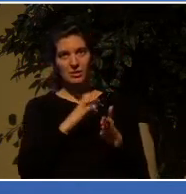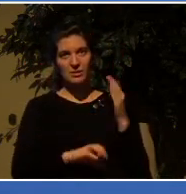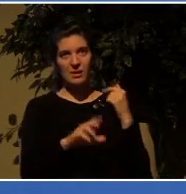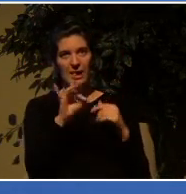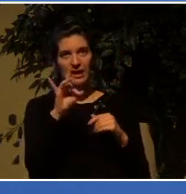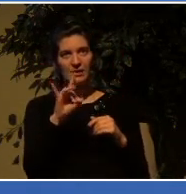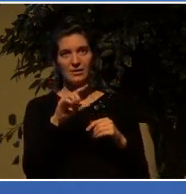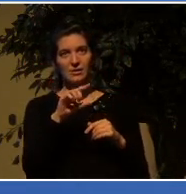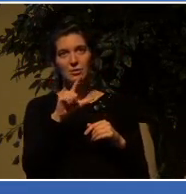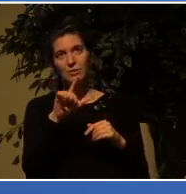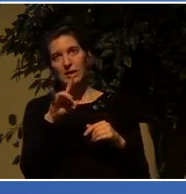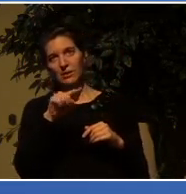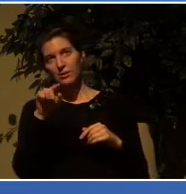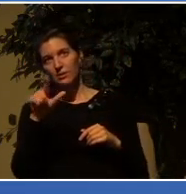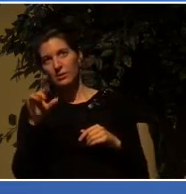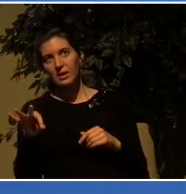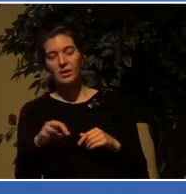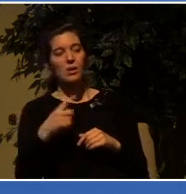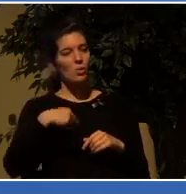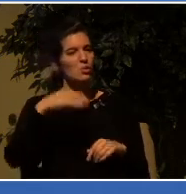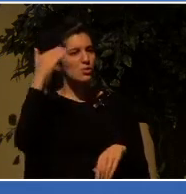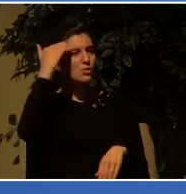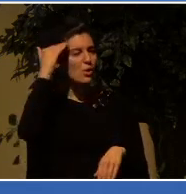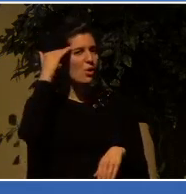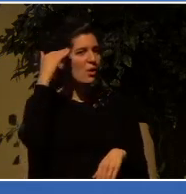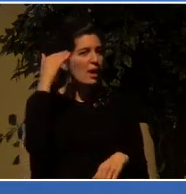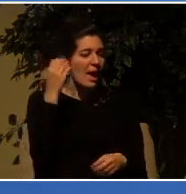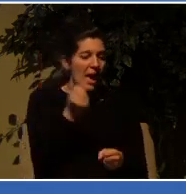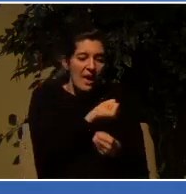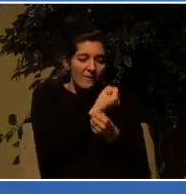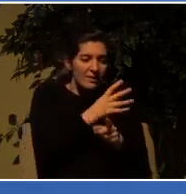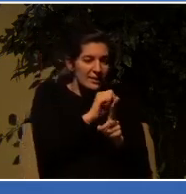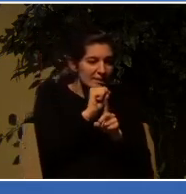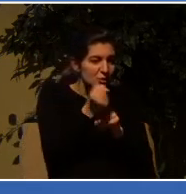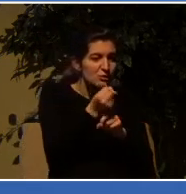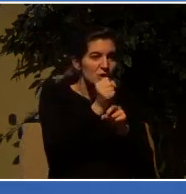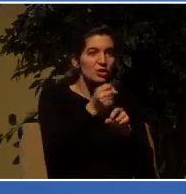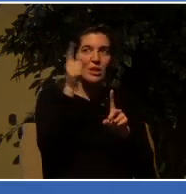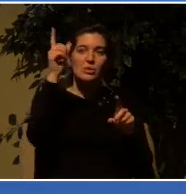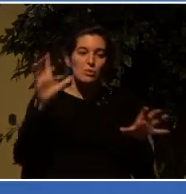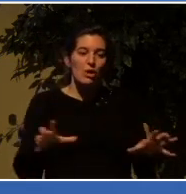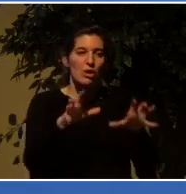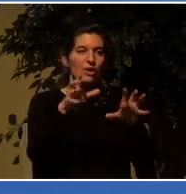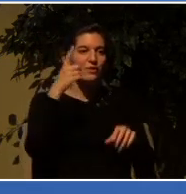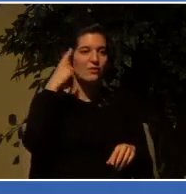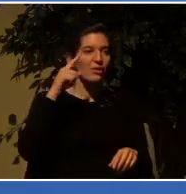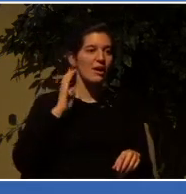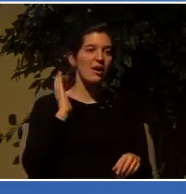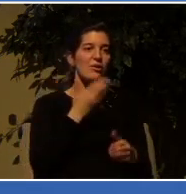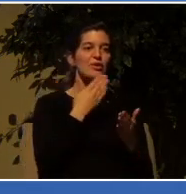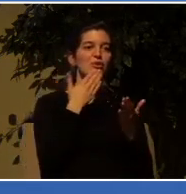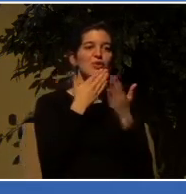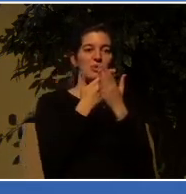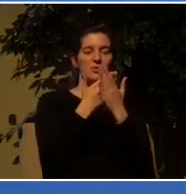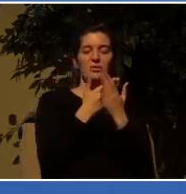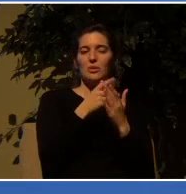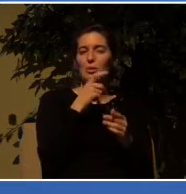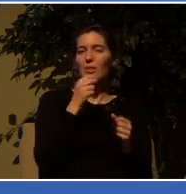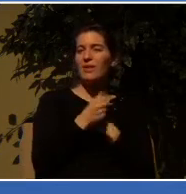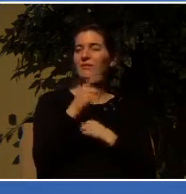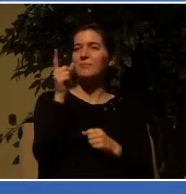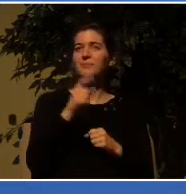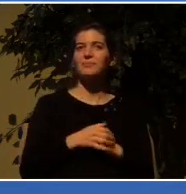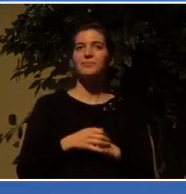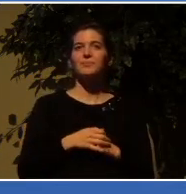for the good of those who love him, who have been called according to his purpose. And then he spells out what that purpose is in verse 29. Those